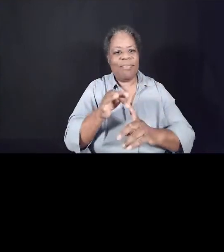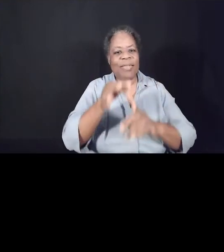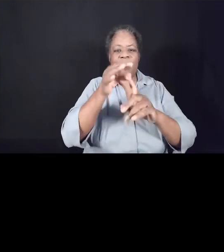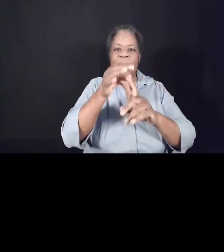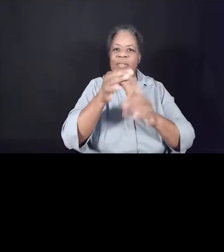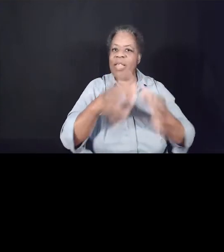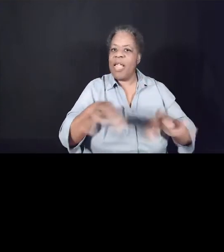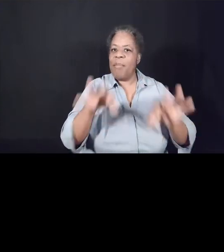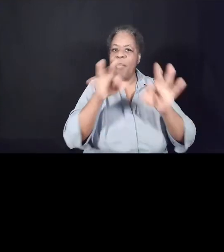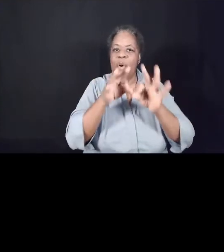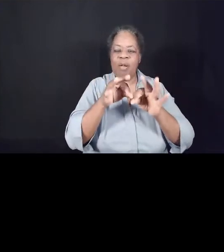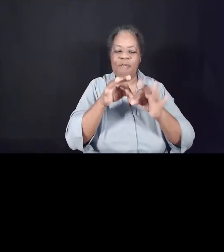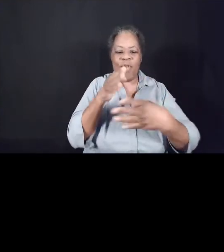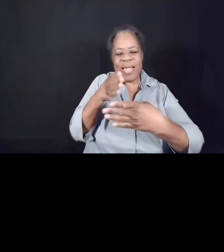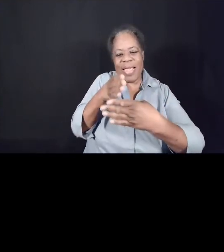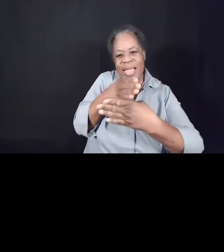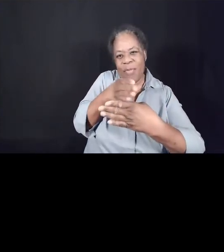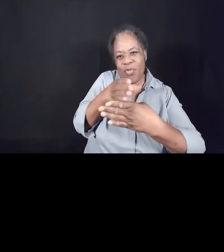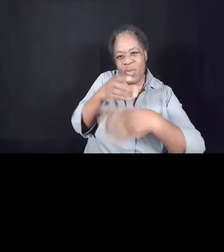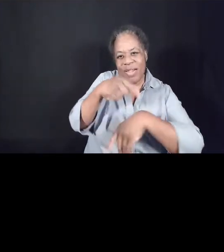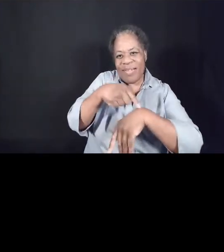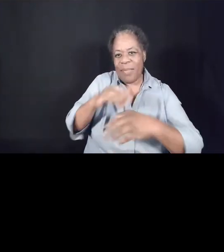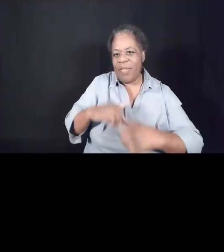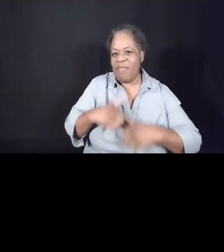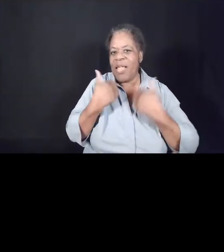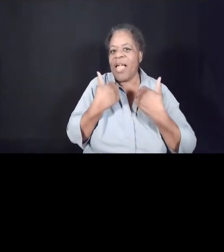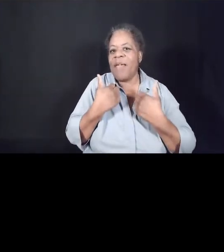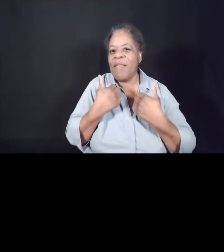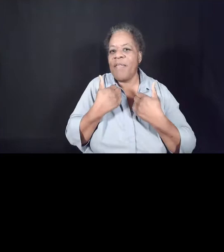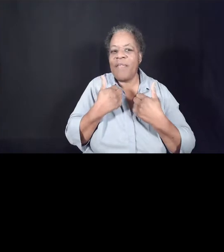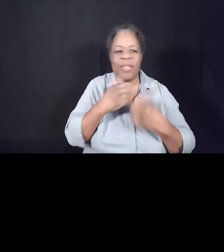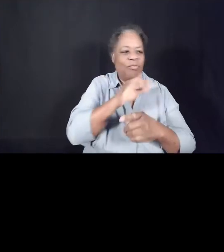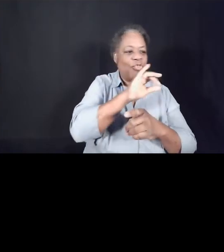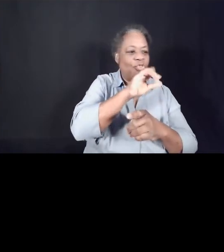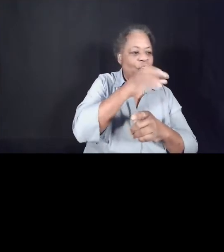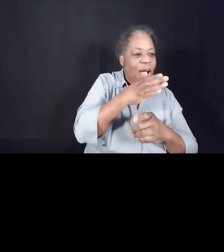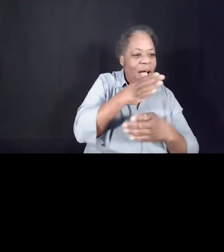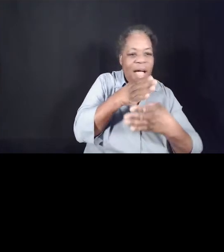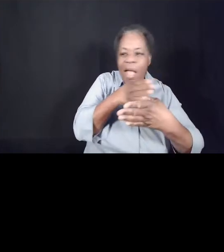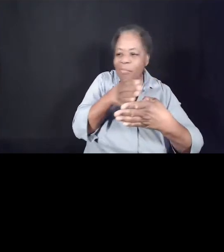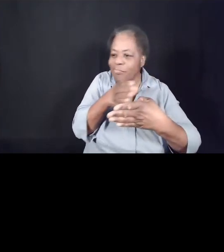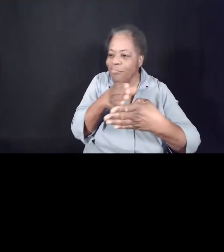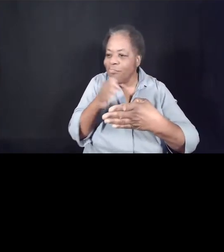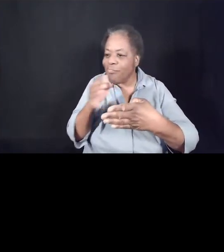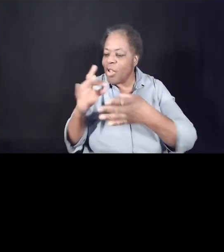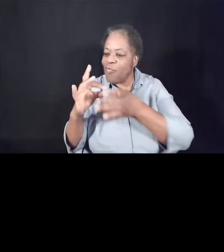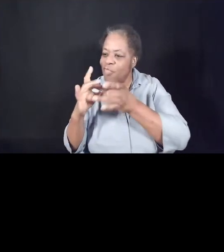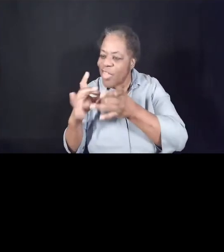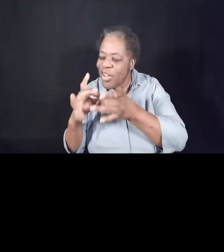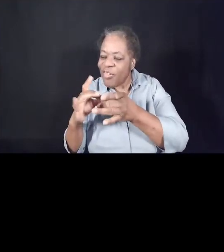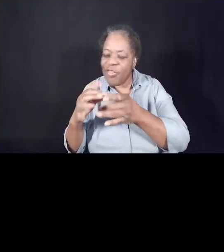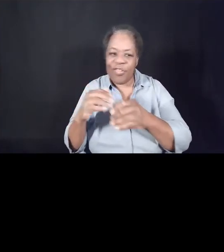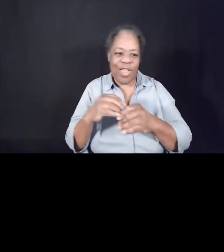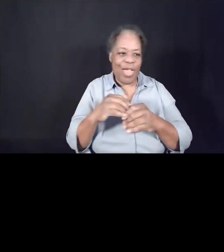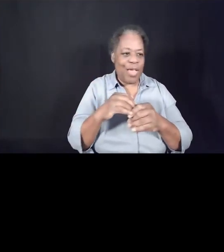in-between times of our lives. Between jobs or relationships or stages of life. Between a